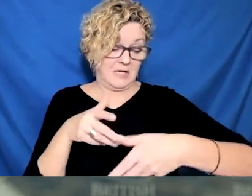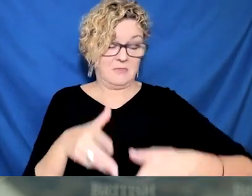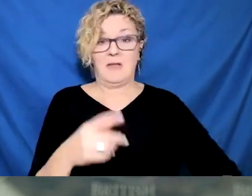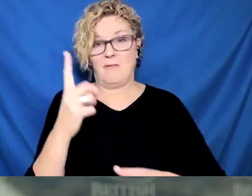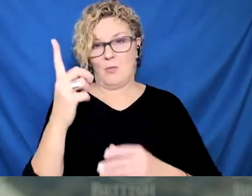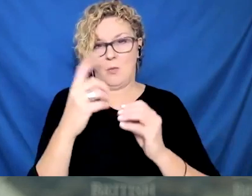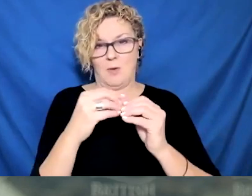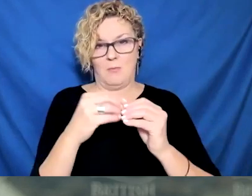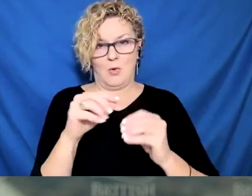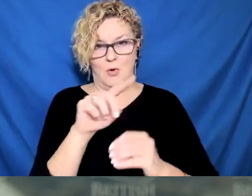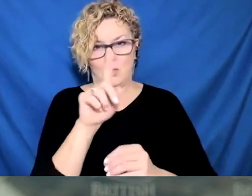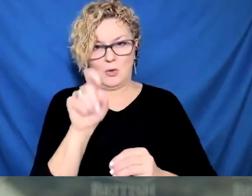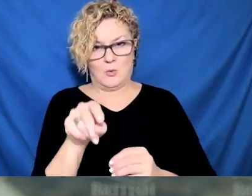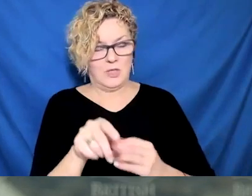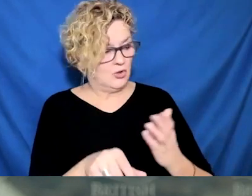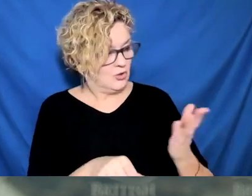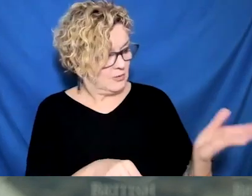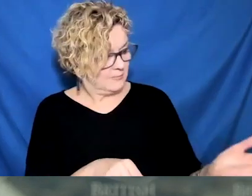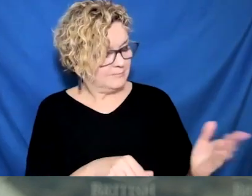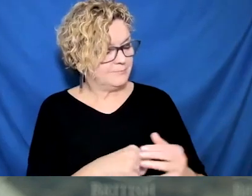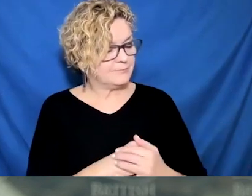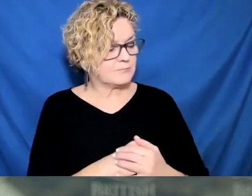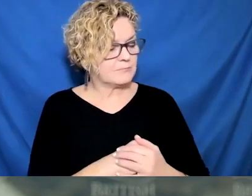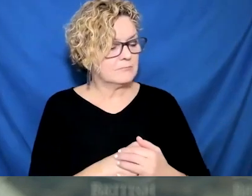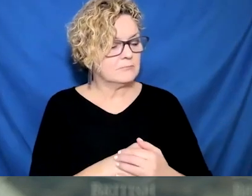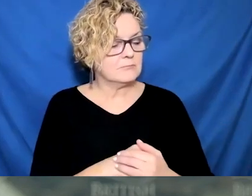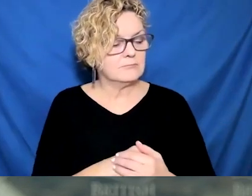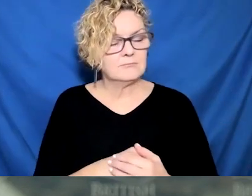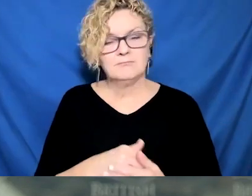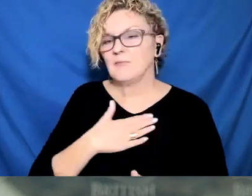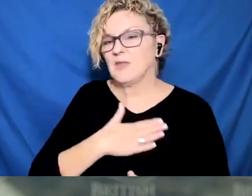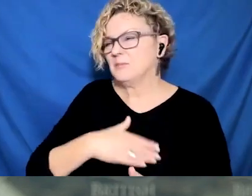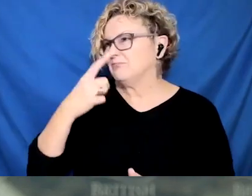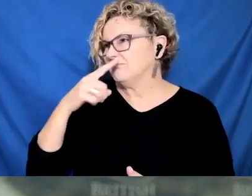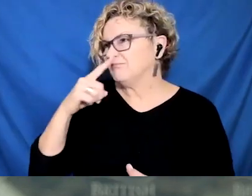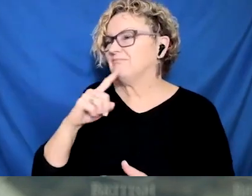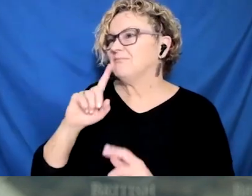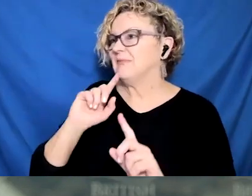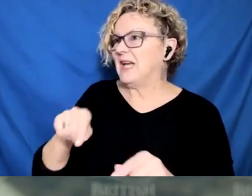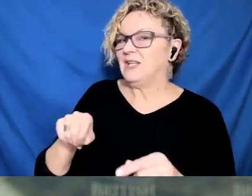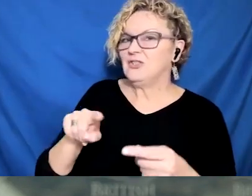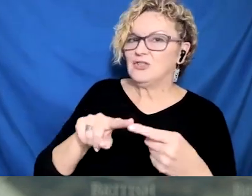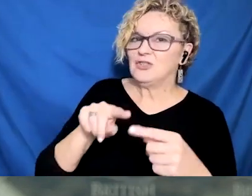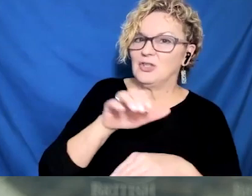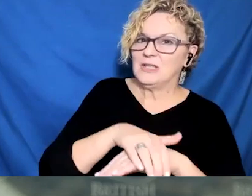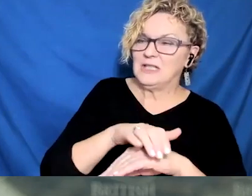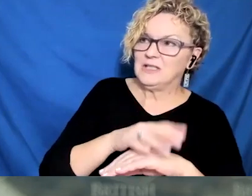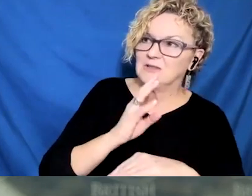11 years. And in the other health conditions, it is much less, in general,